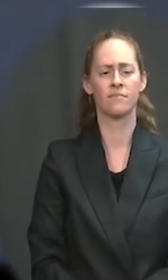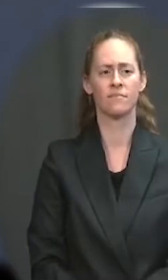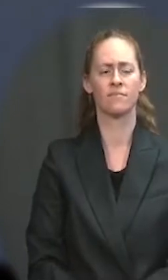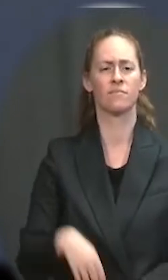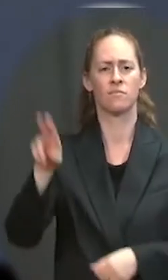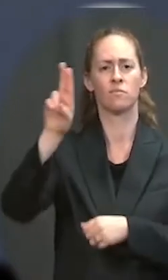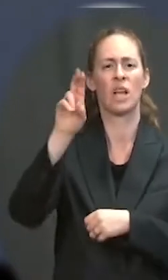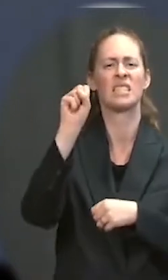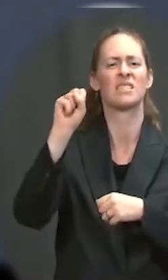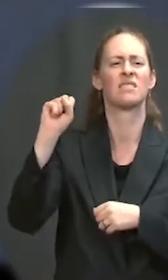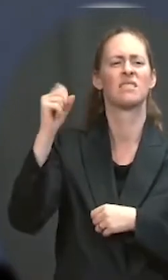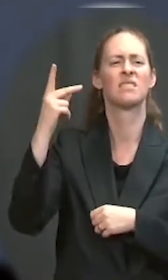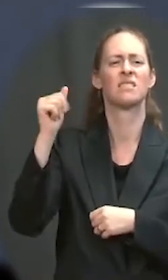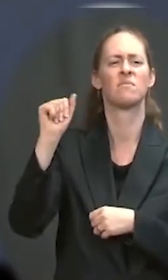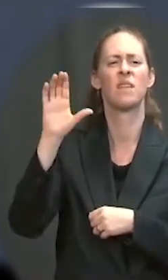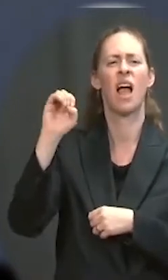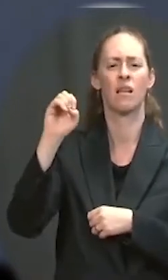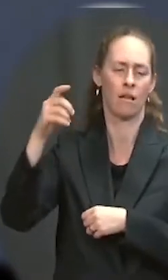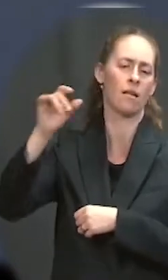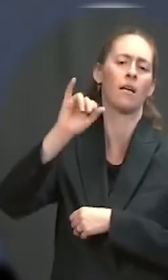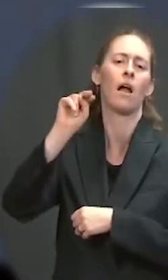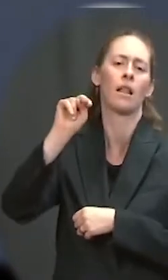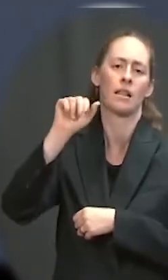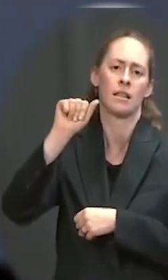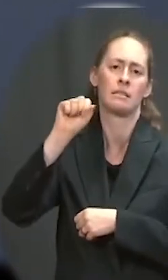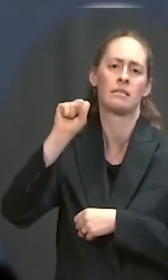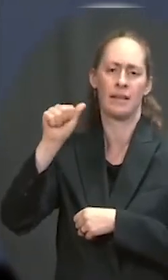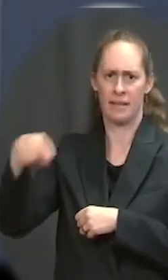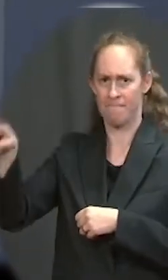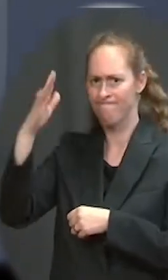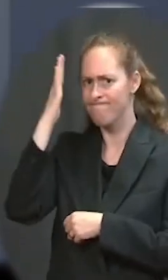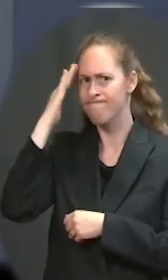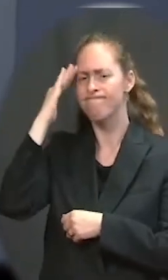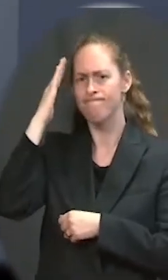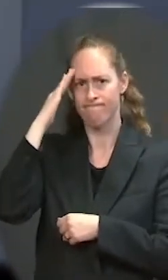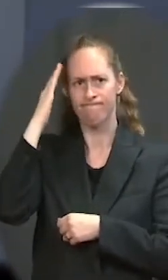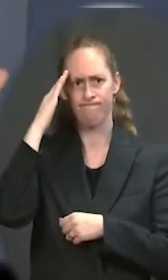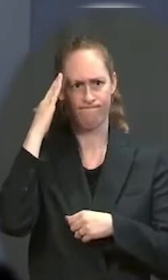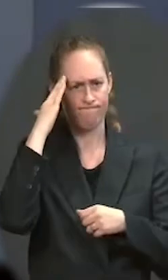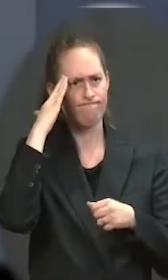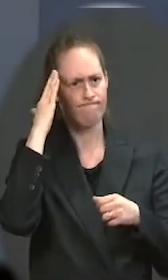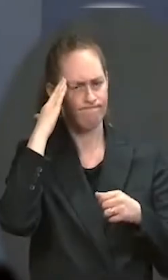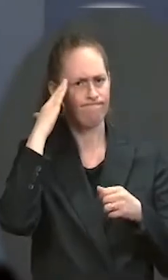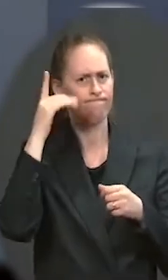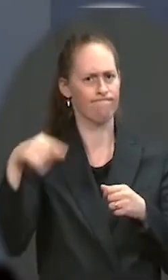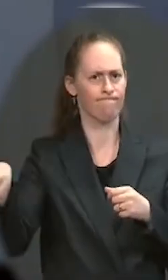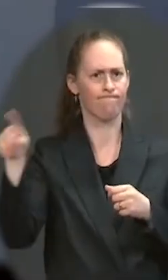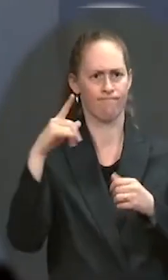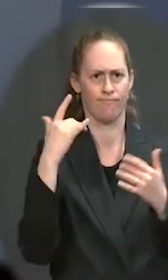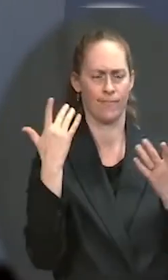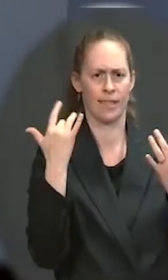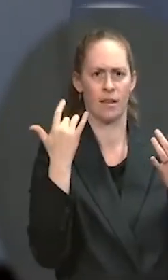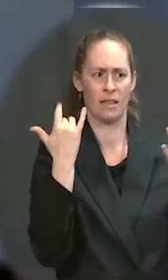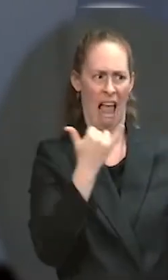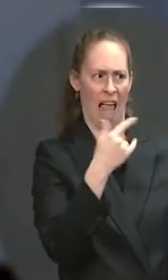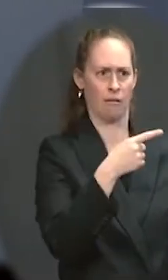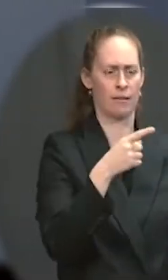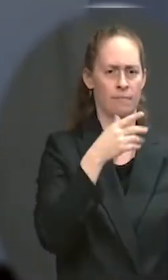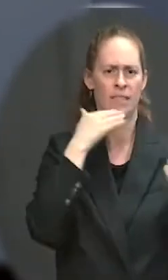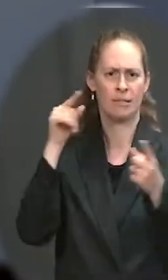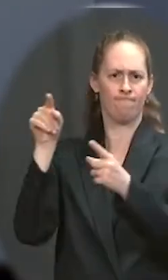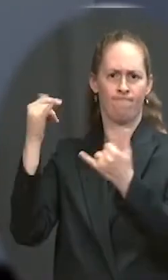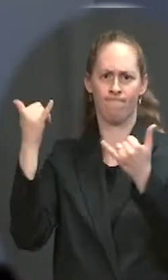Long March 5B in space. And obviously, the Space Command would have more specifics on that tracking and additional details.